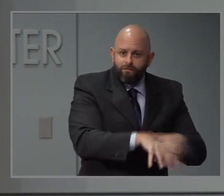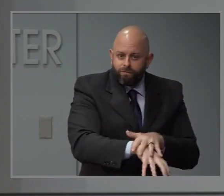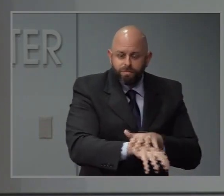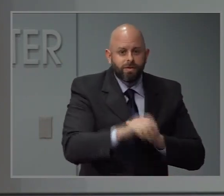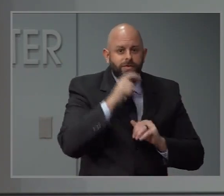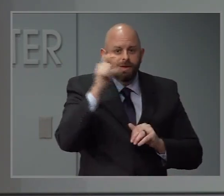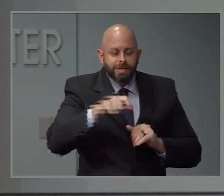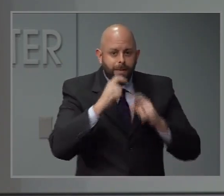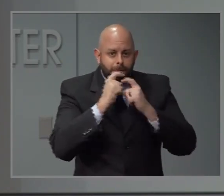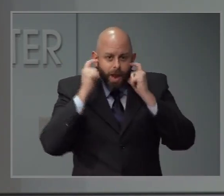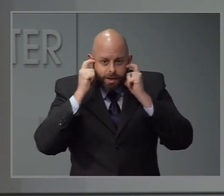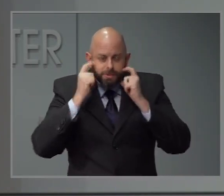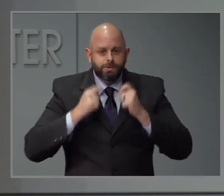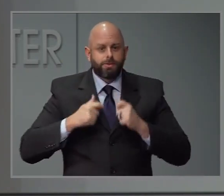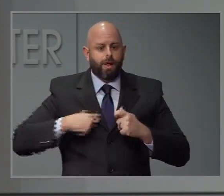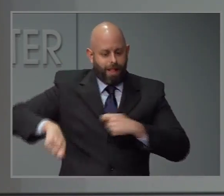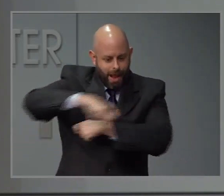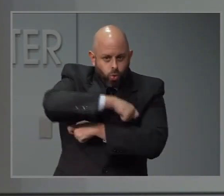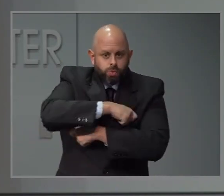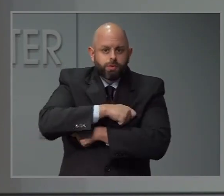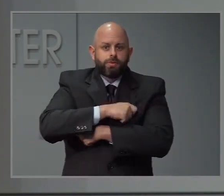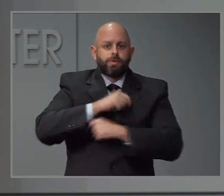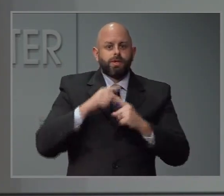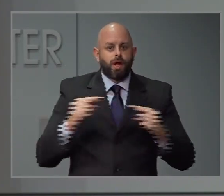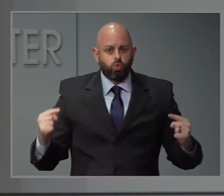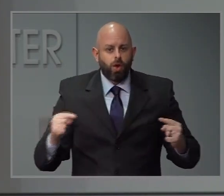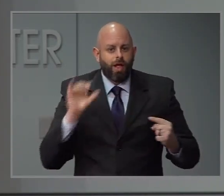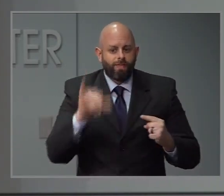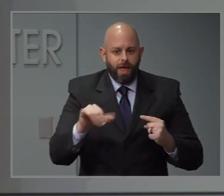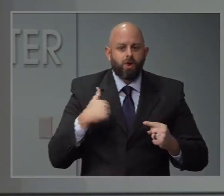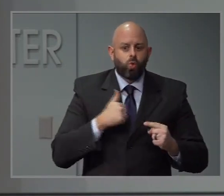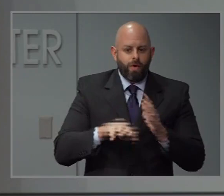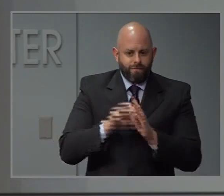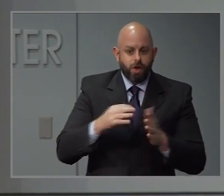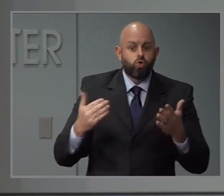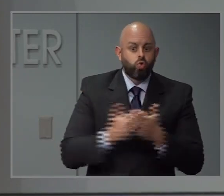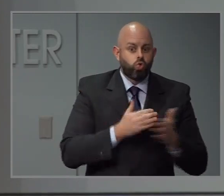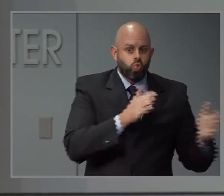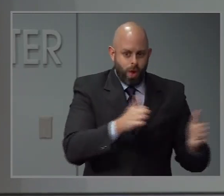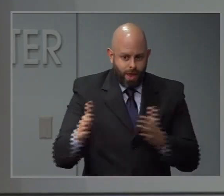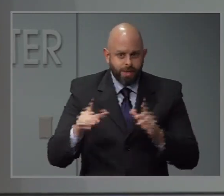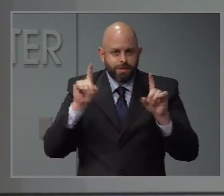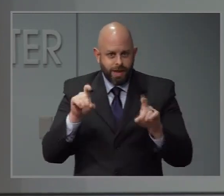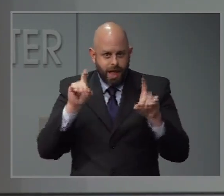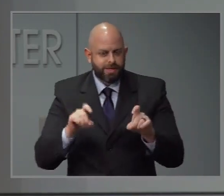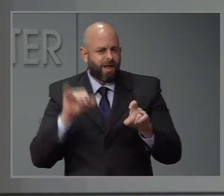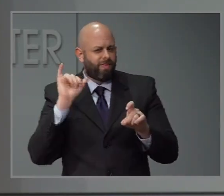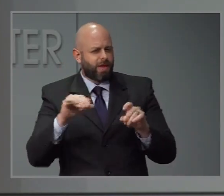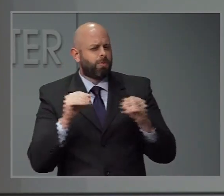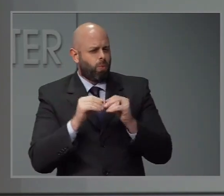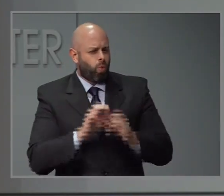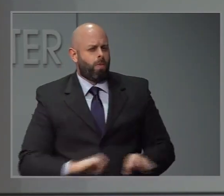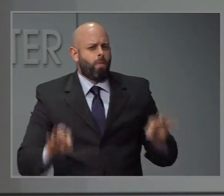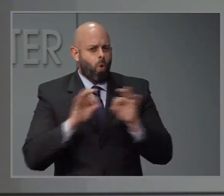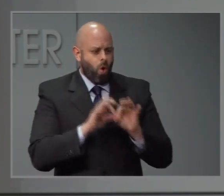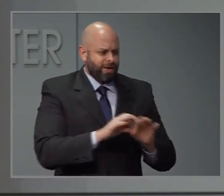all of our masks and our gowns and our gloves. So as we get these new modalities for testing, that's going to be really important. So there